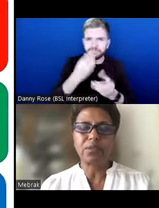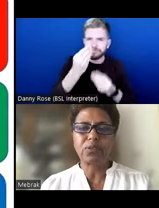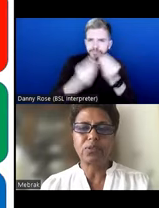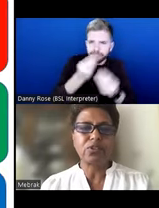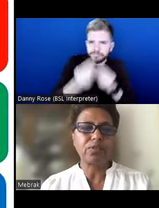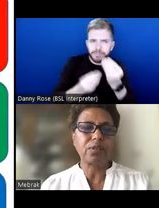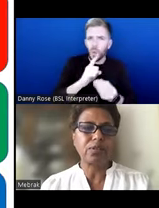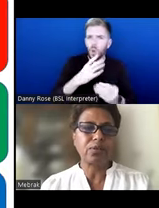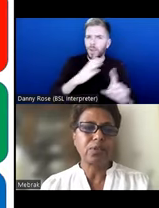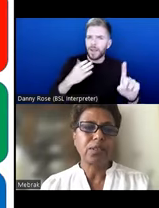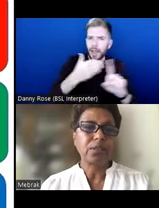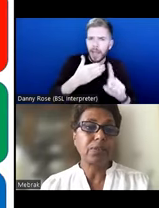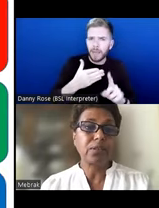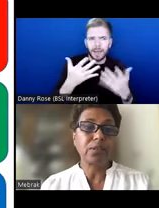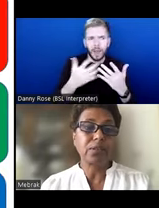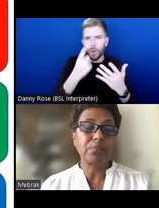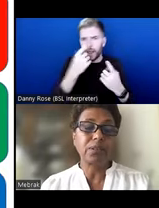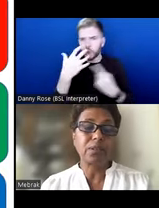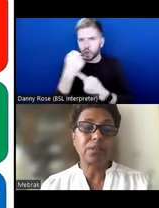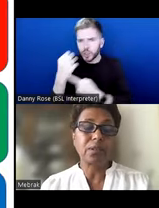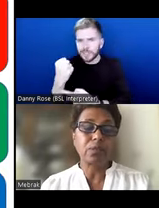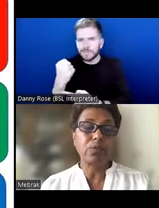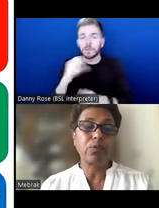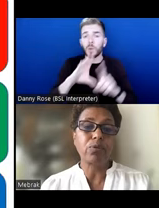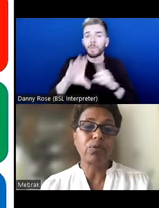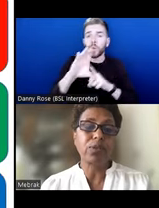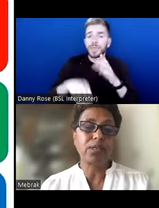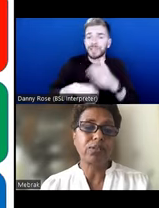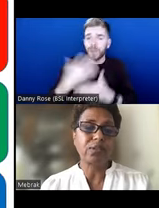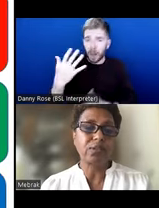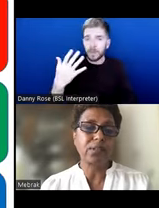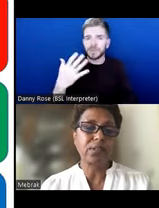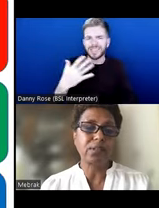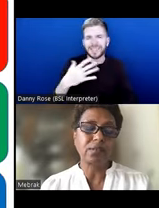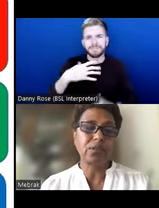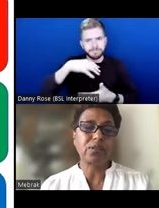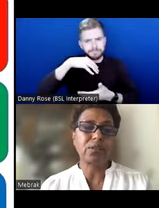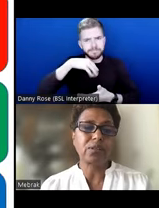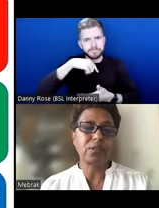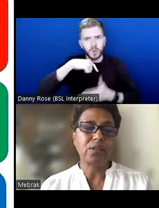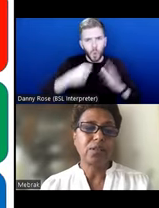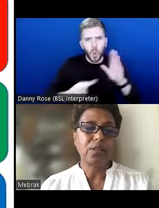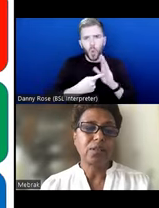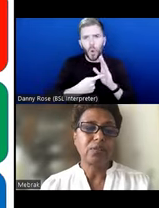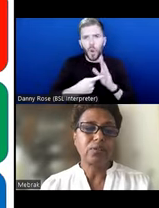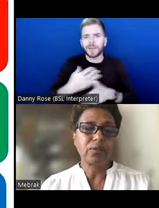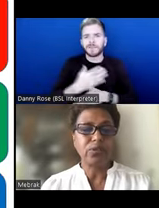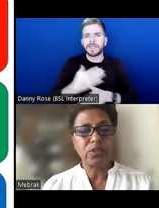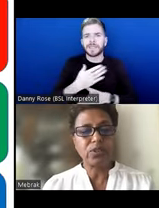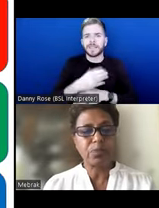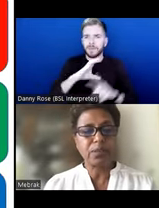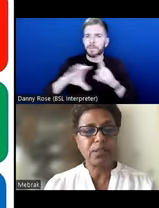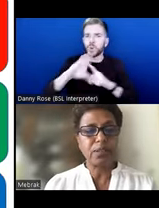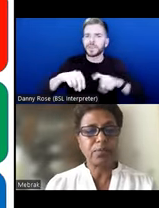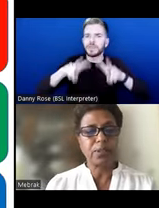might be able to achieve them. community development is our core activity and community research and also